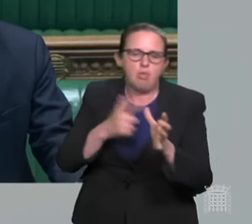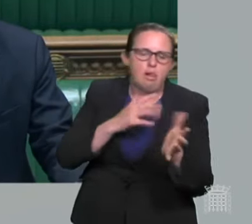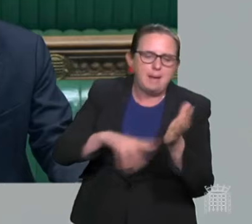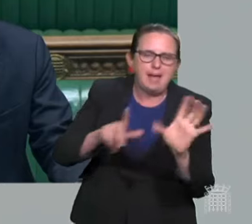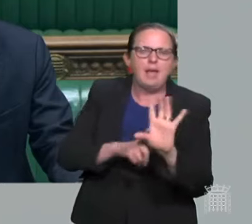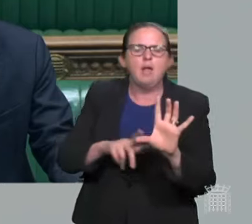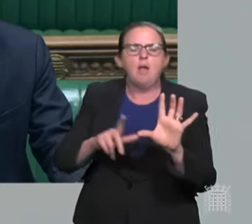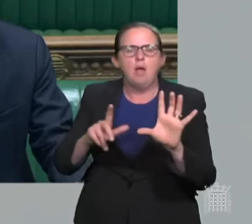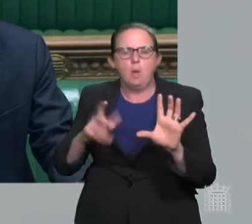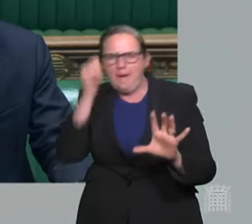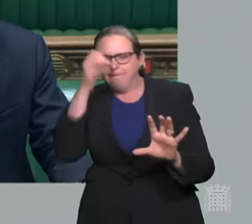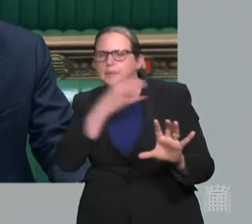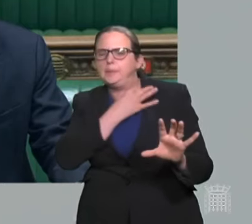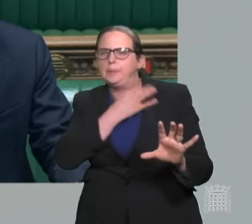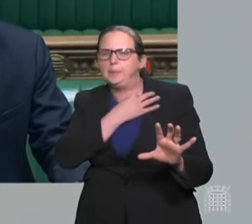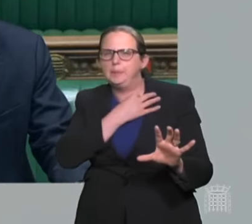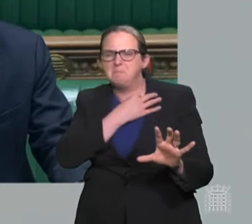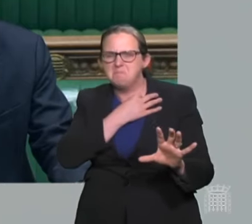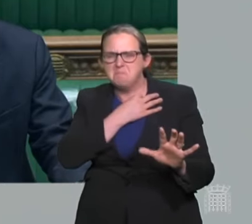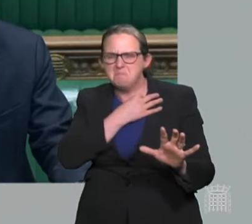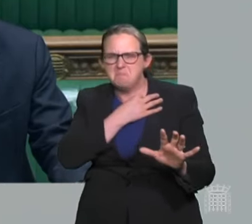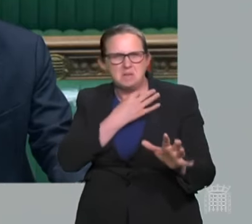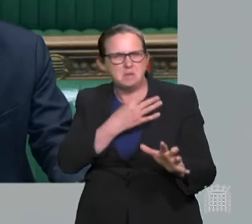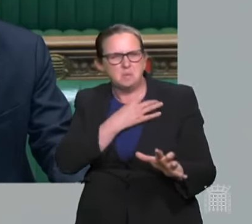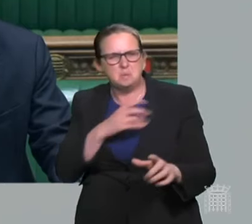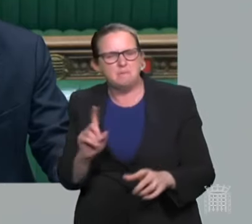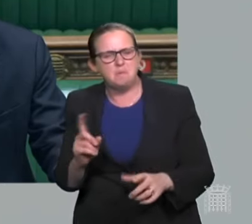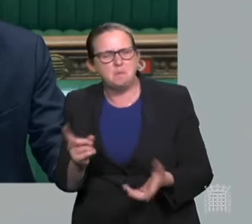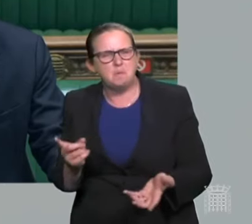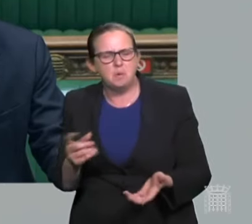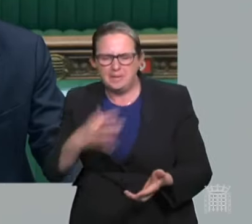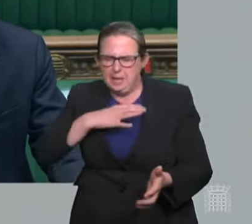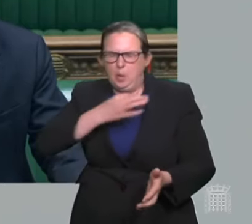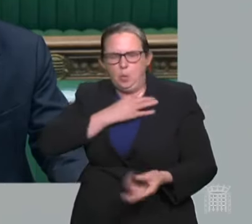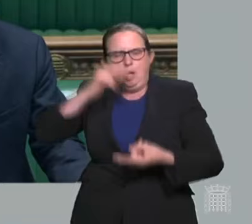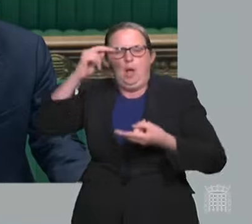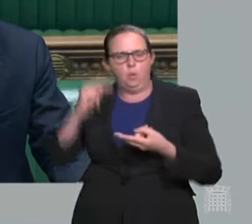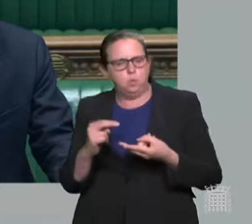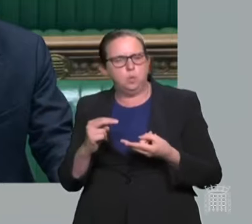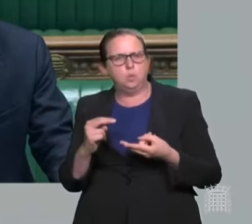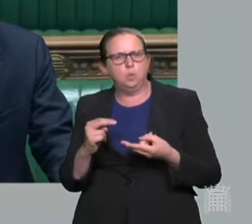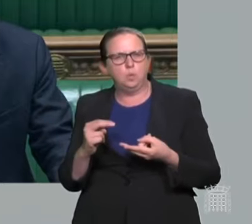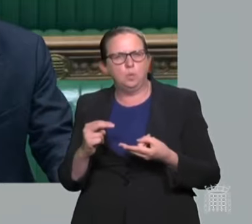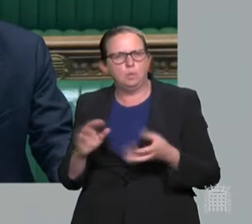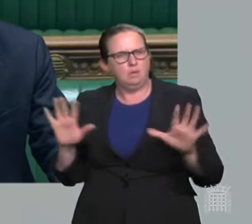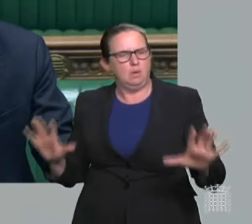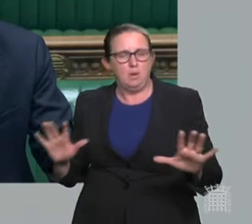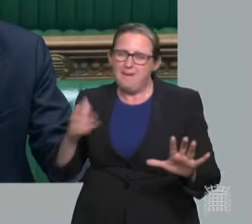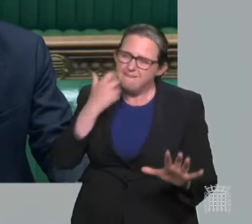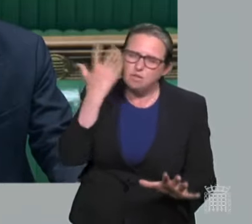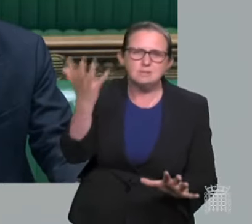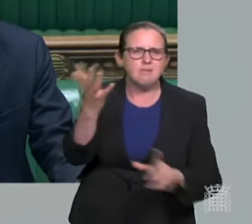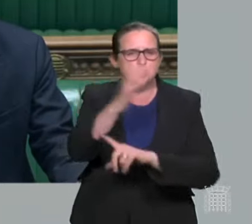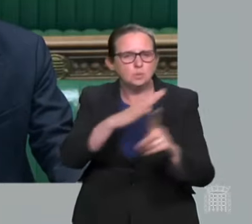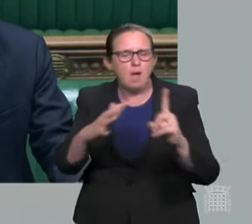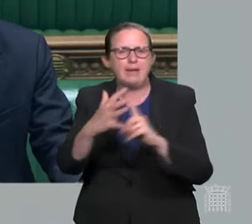-risk approach. We should be pushing down risk. Indeed, we mitigate against risk across society all